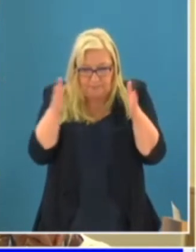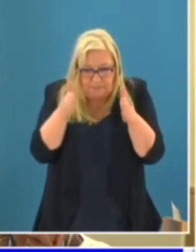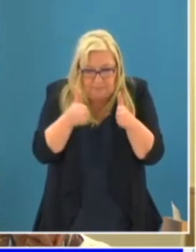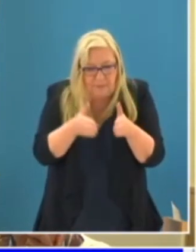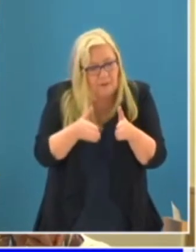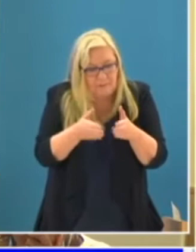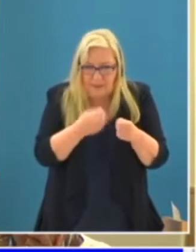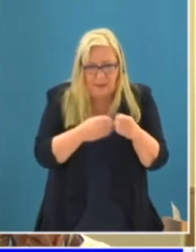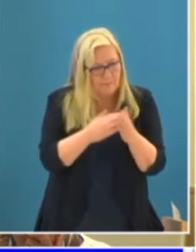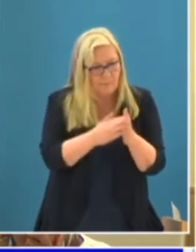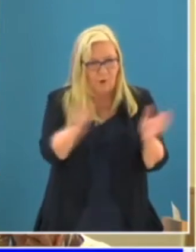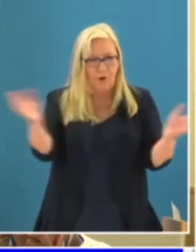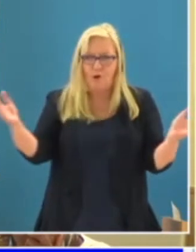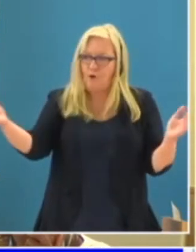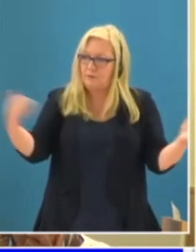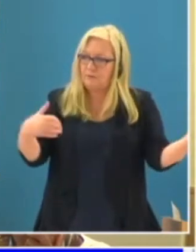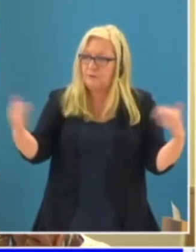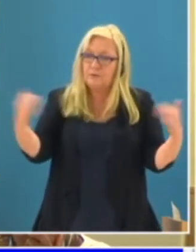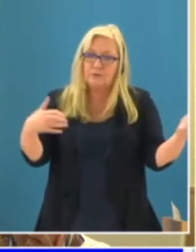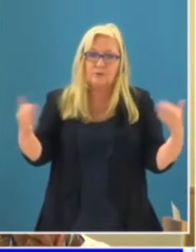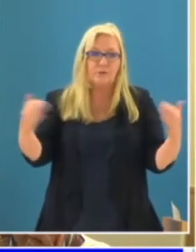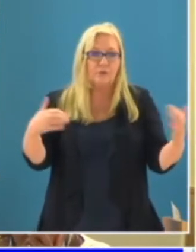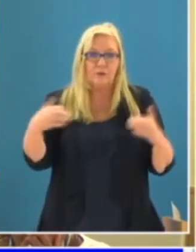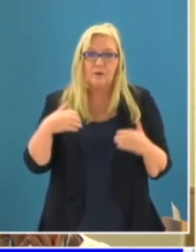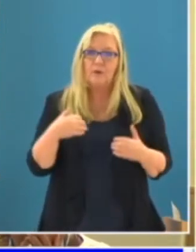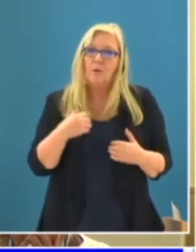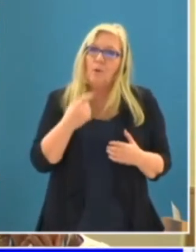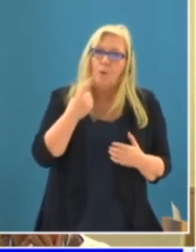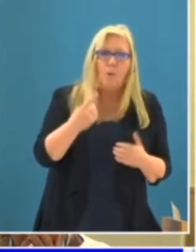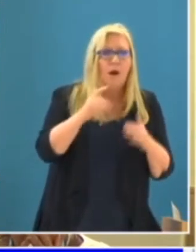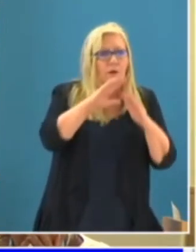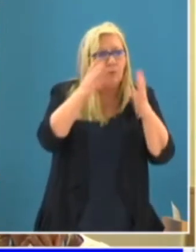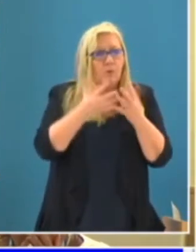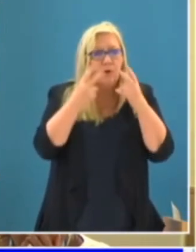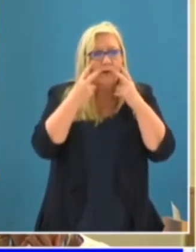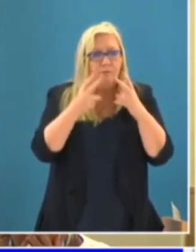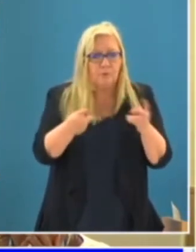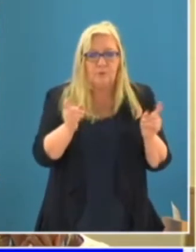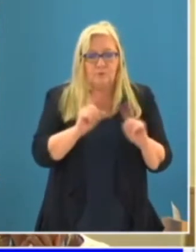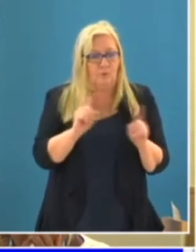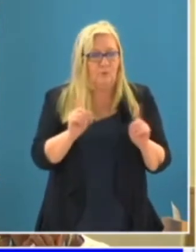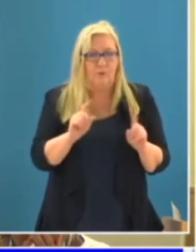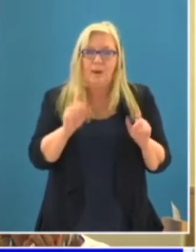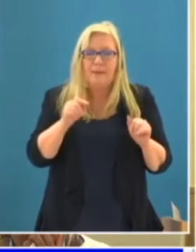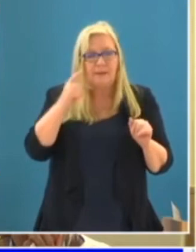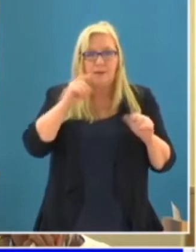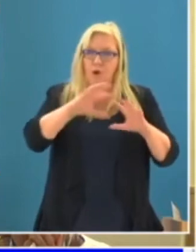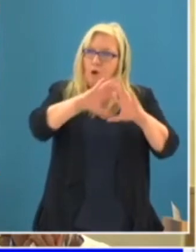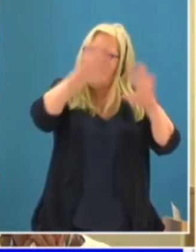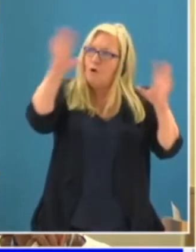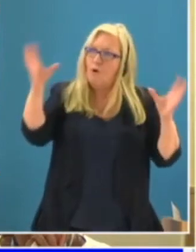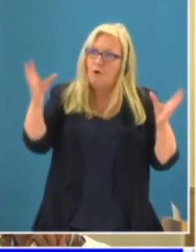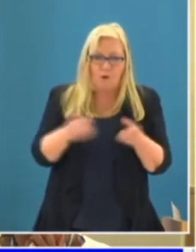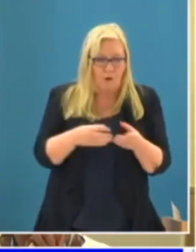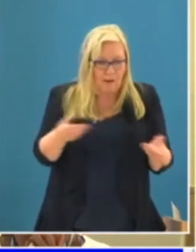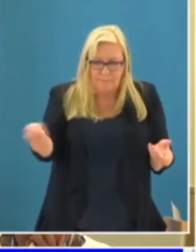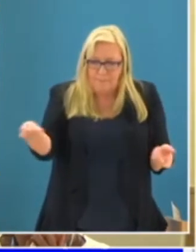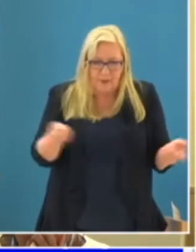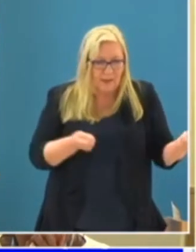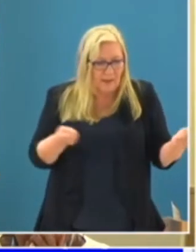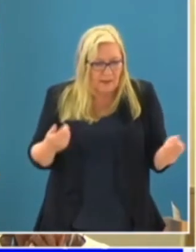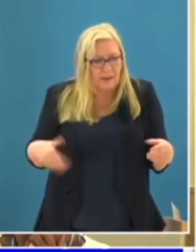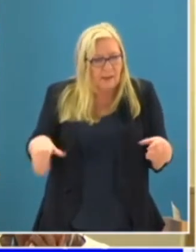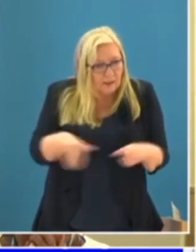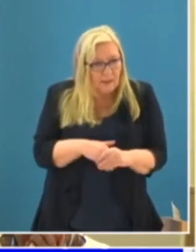or acceptance from one worldview's perspective, but by taking a pluralistic approach and bring them on the platform as